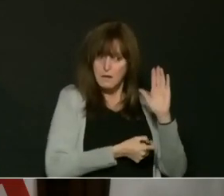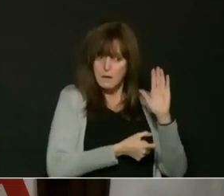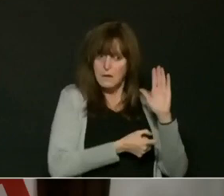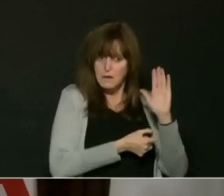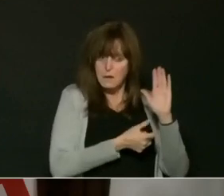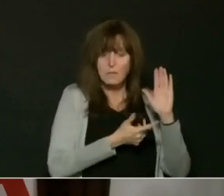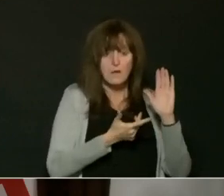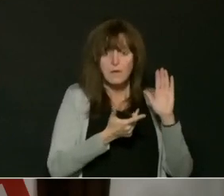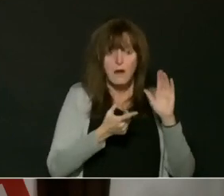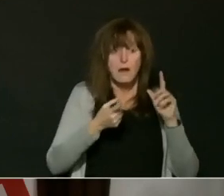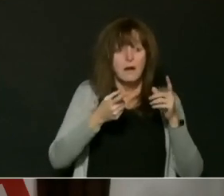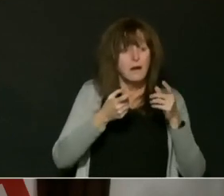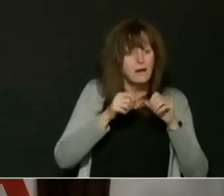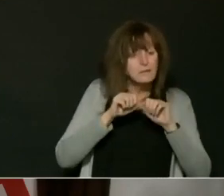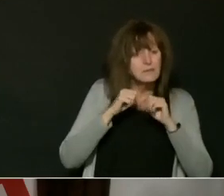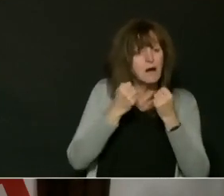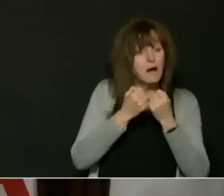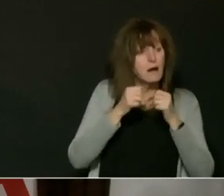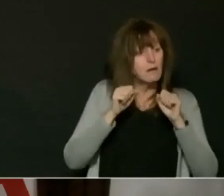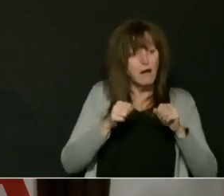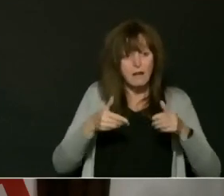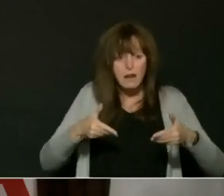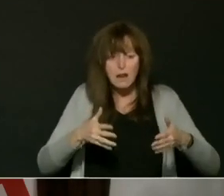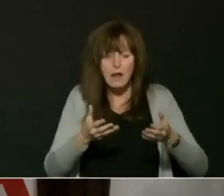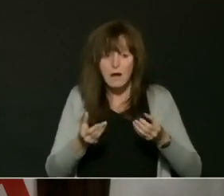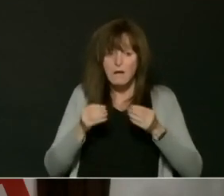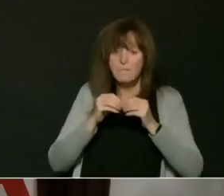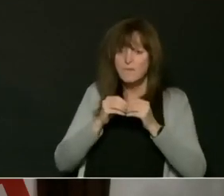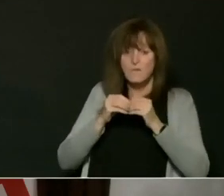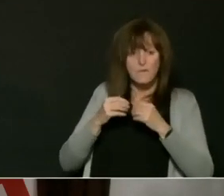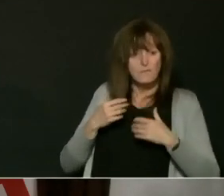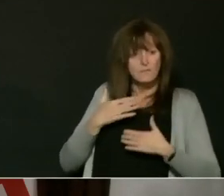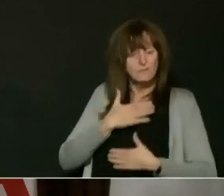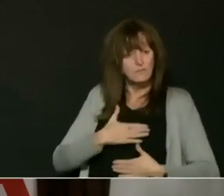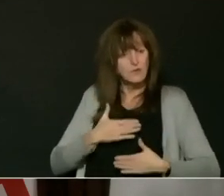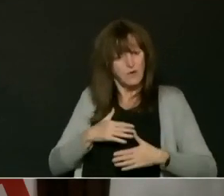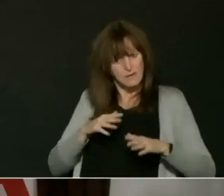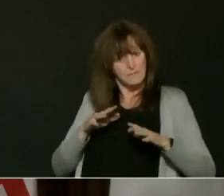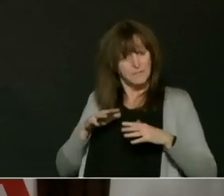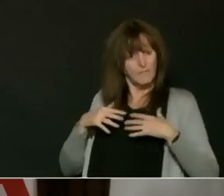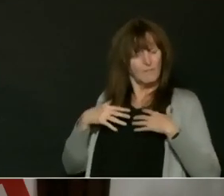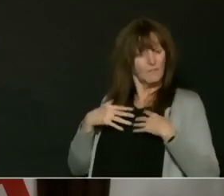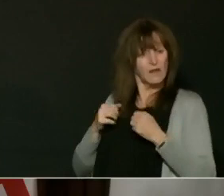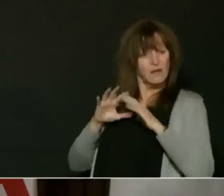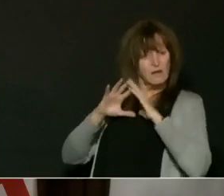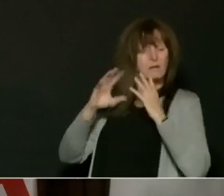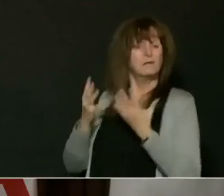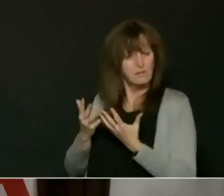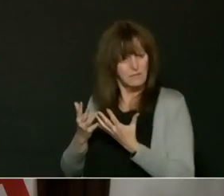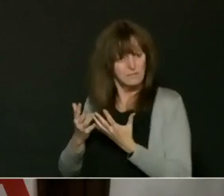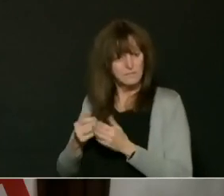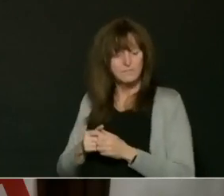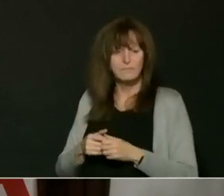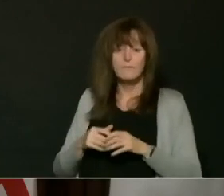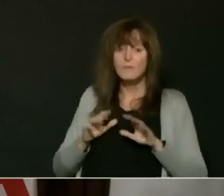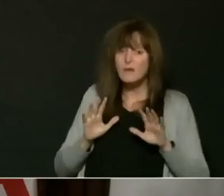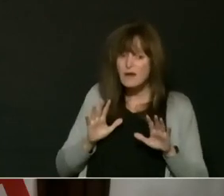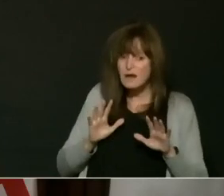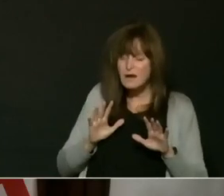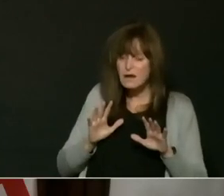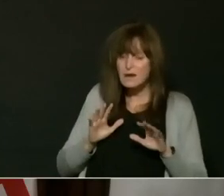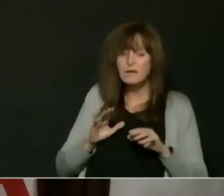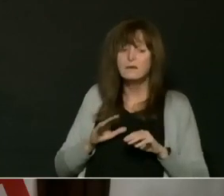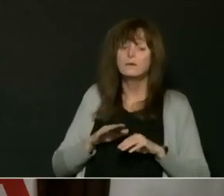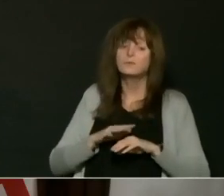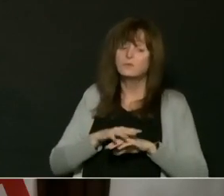our wellbeing. But it also means continuing with Ontario's staged, phased, cautious and evidence-based